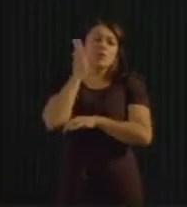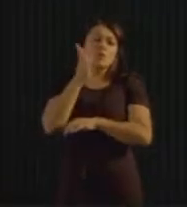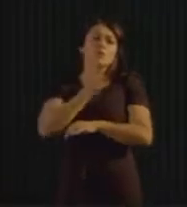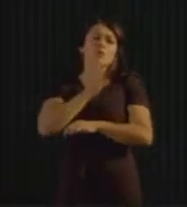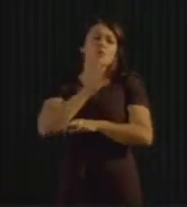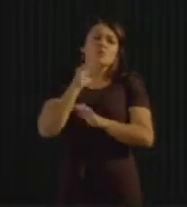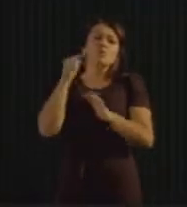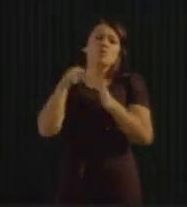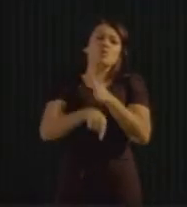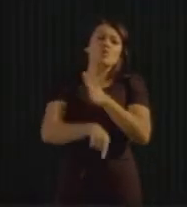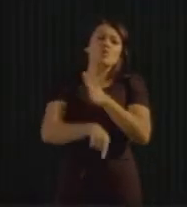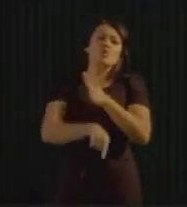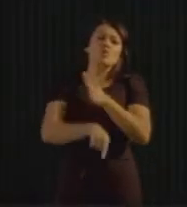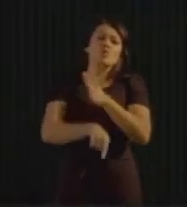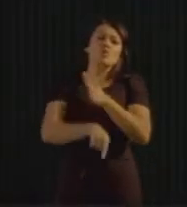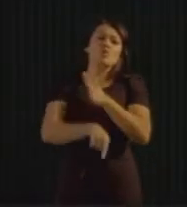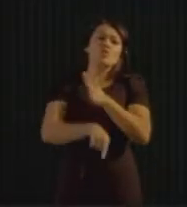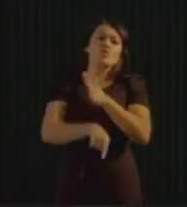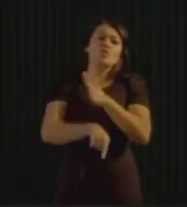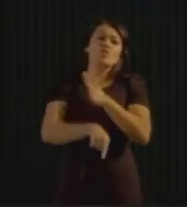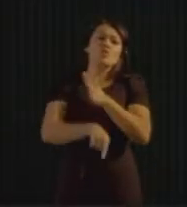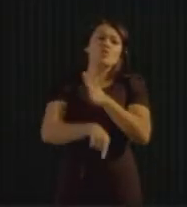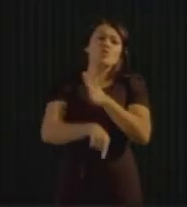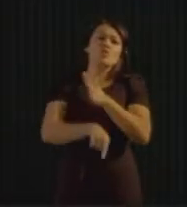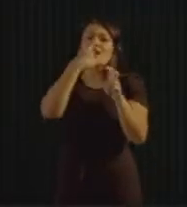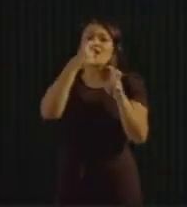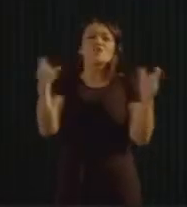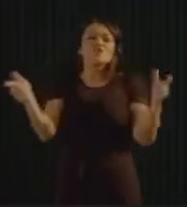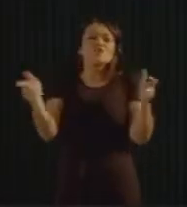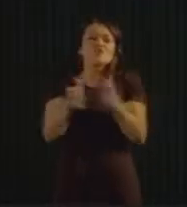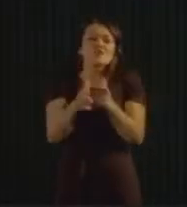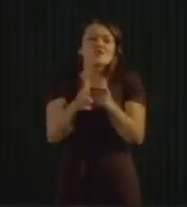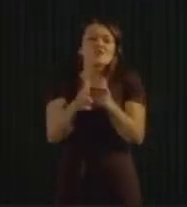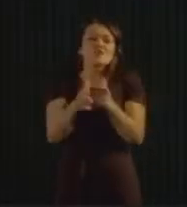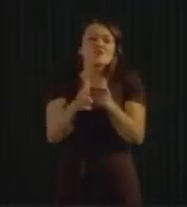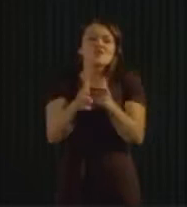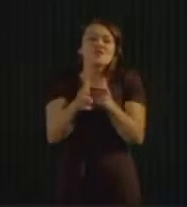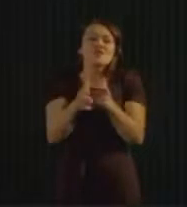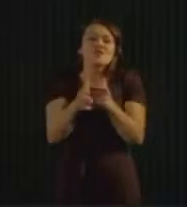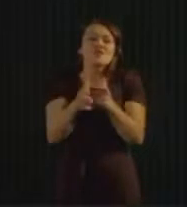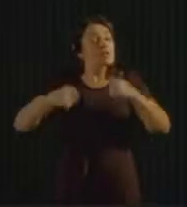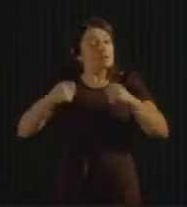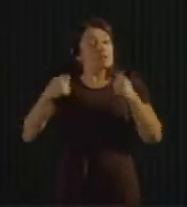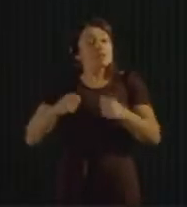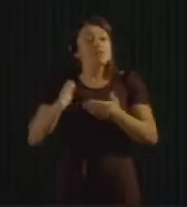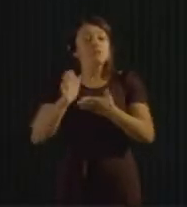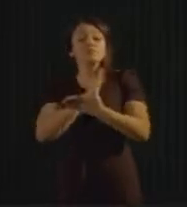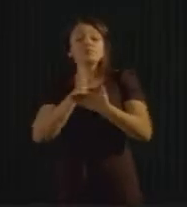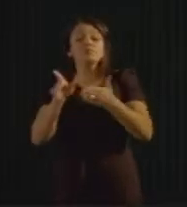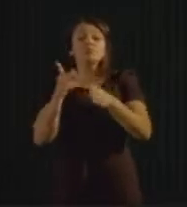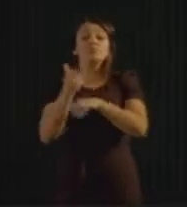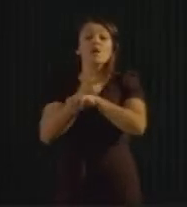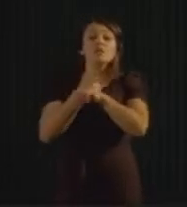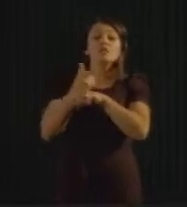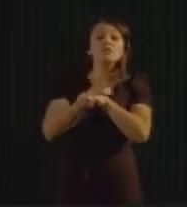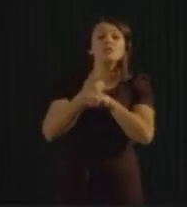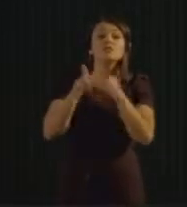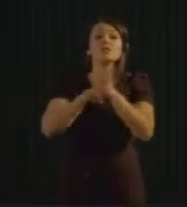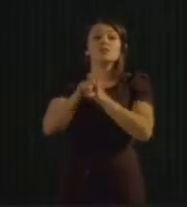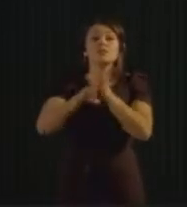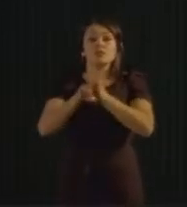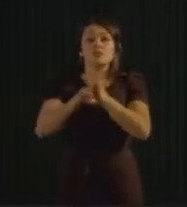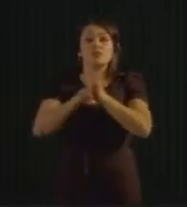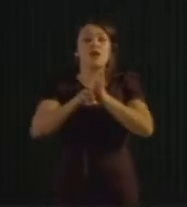waste management thinking, you need to of all to separate. Take the organics out of the waste and then separate the rest.